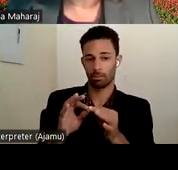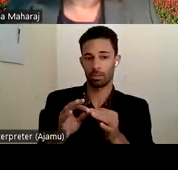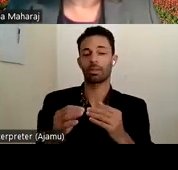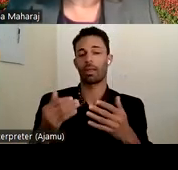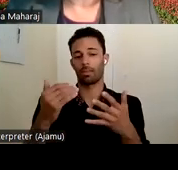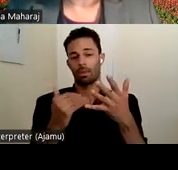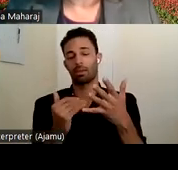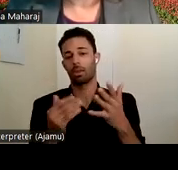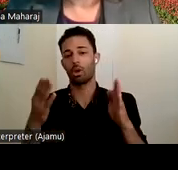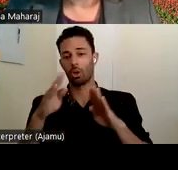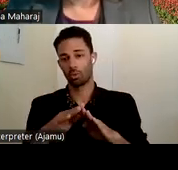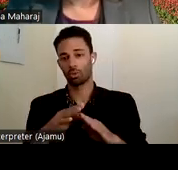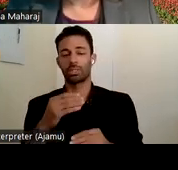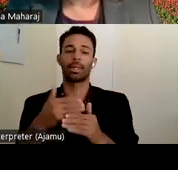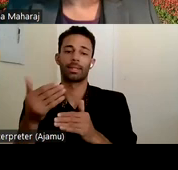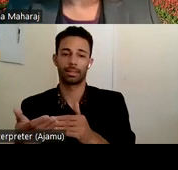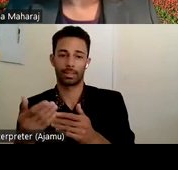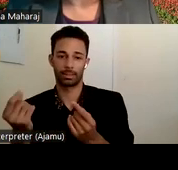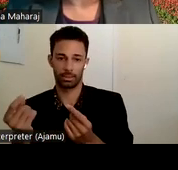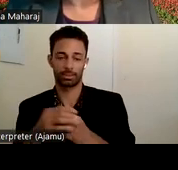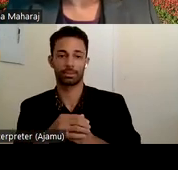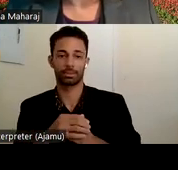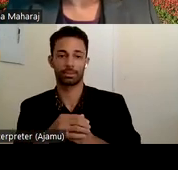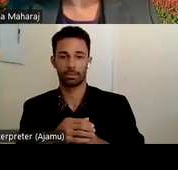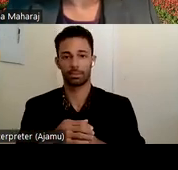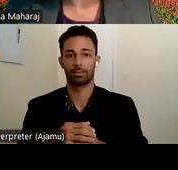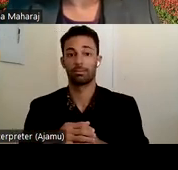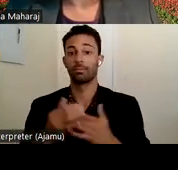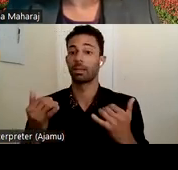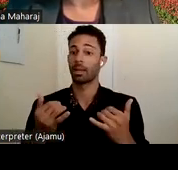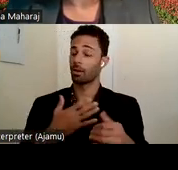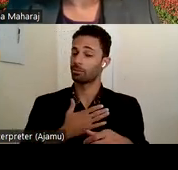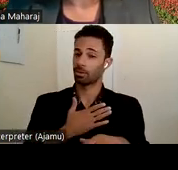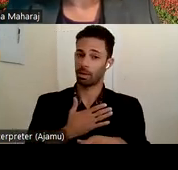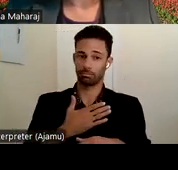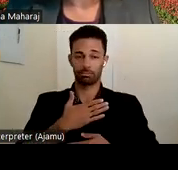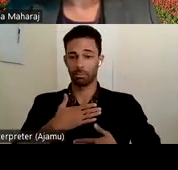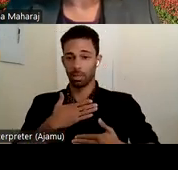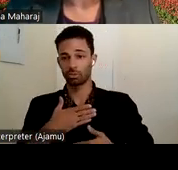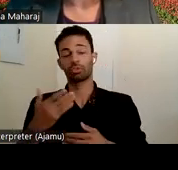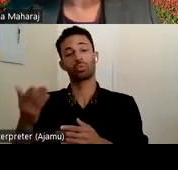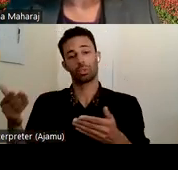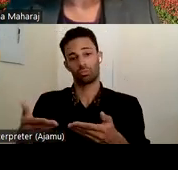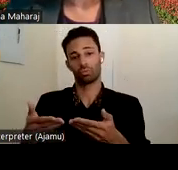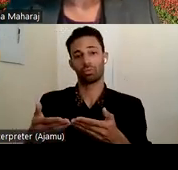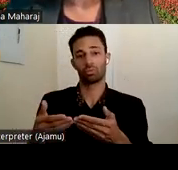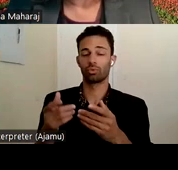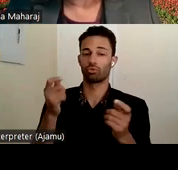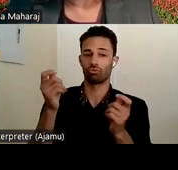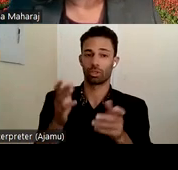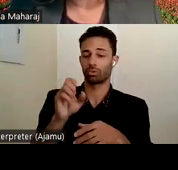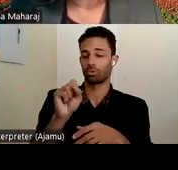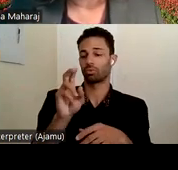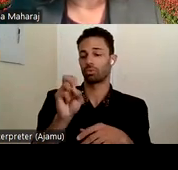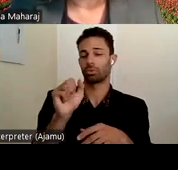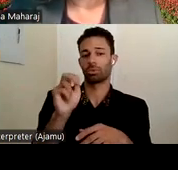Next slide, please. And now it's my pleasure to introduce our director, Susan DeMorris, who is